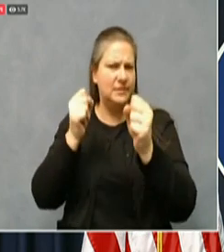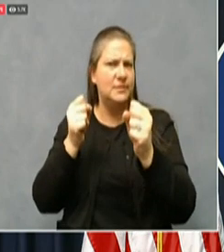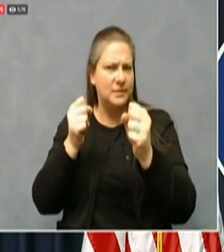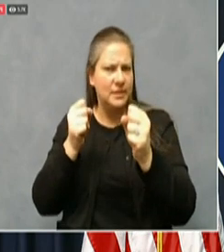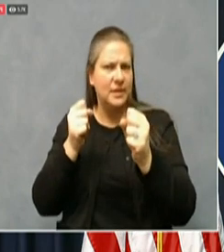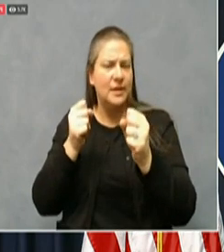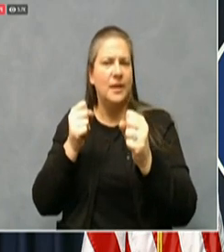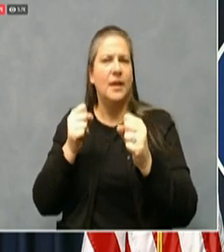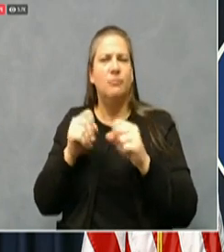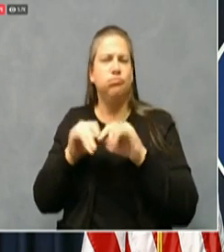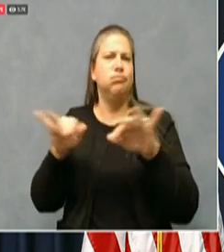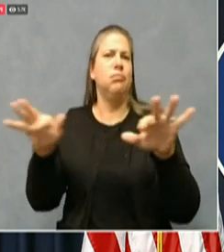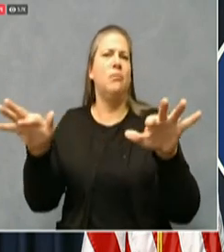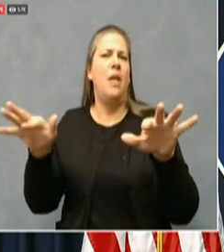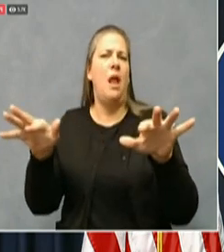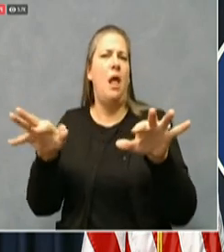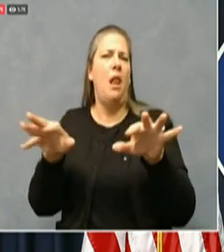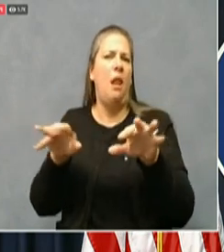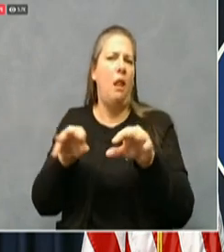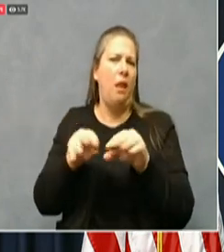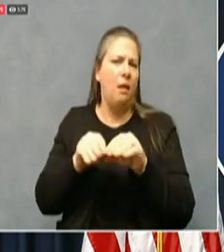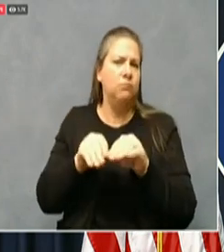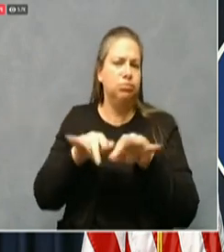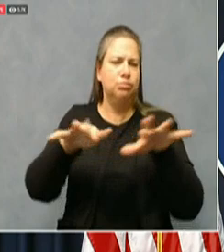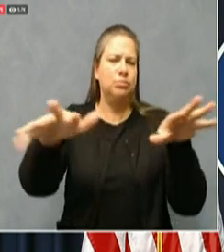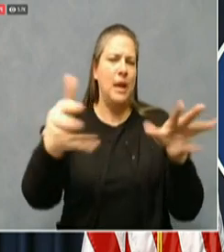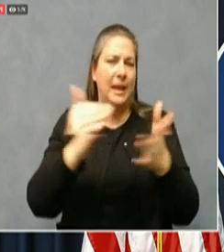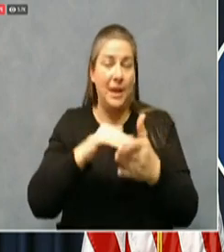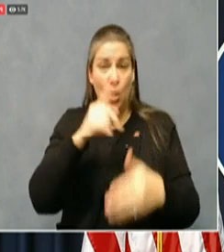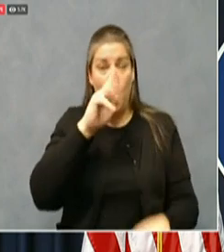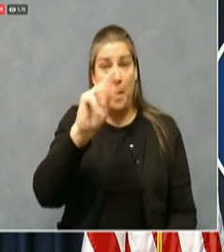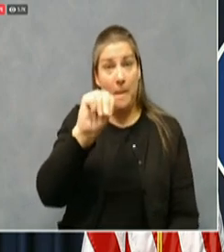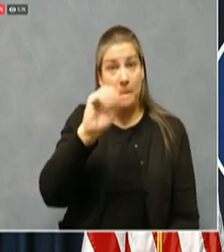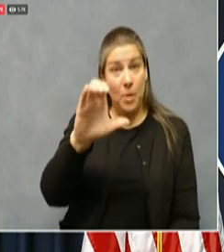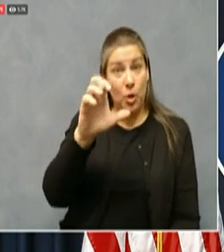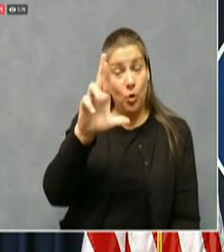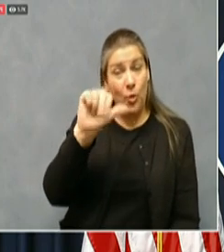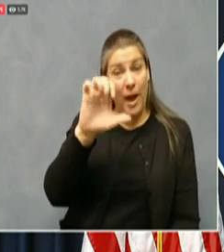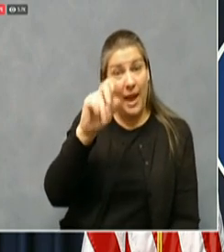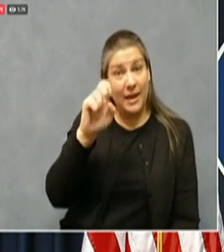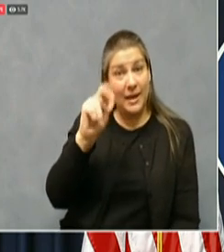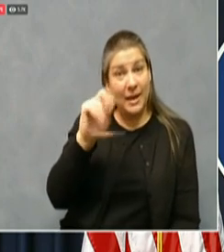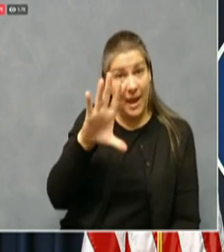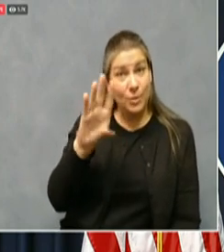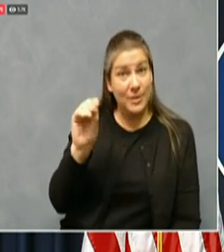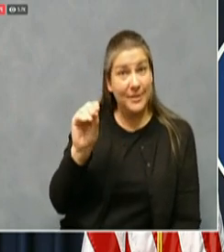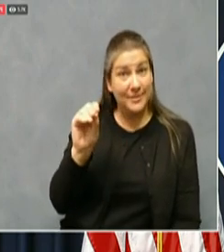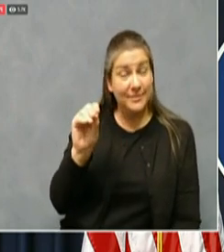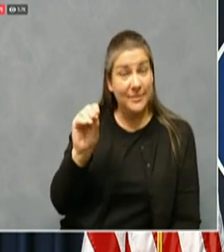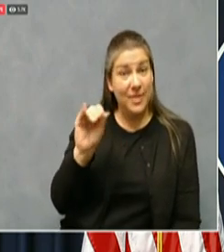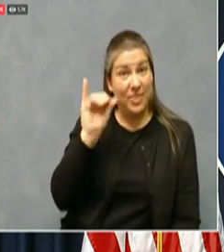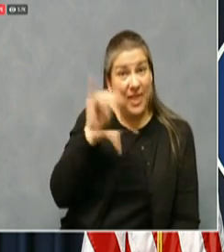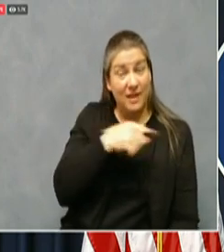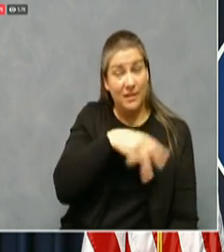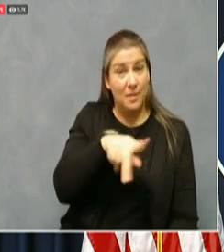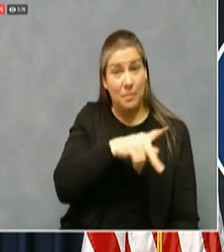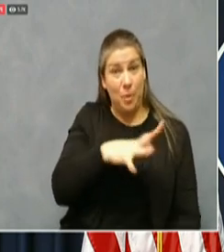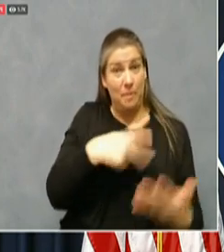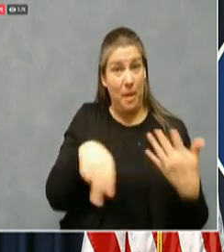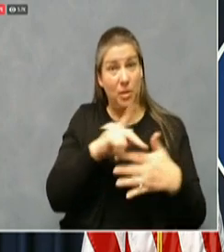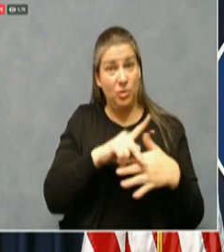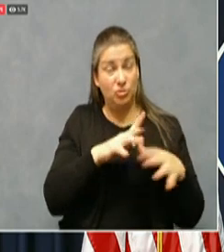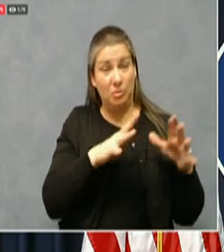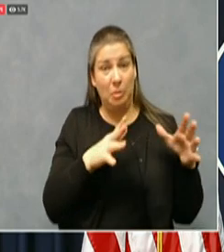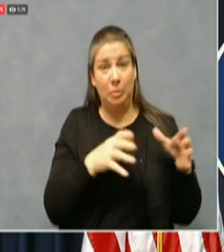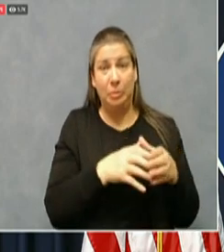and grow again. I mean, if you look McCracken County has had, um, its population is is certainly less than Hardin